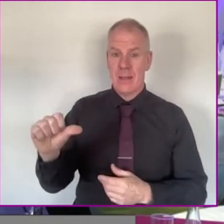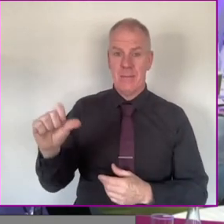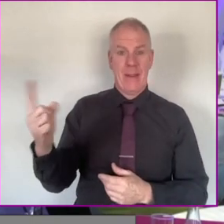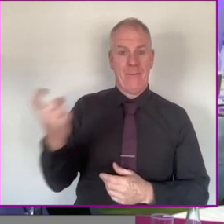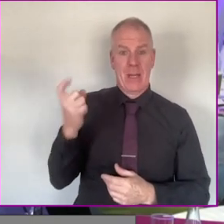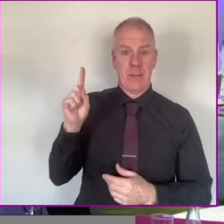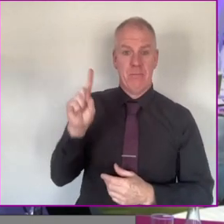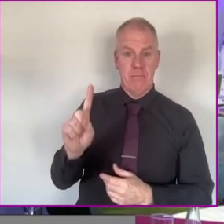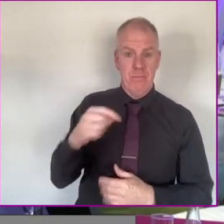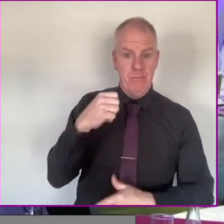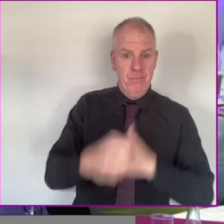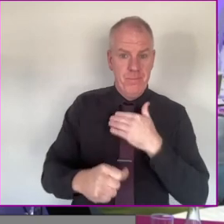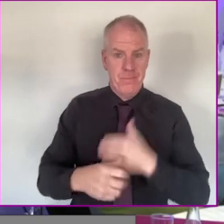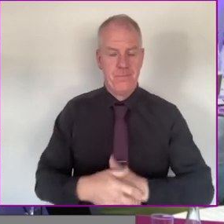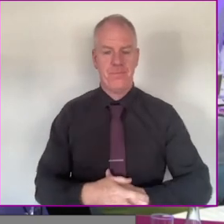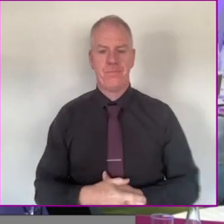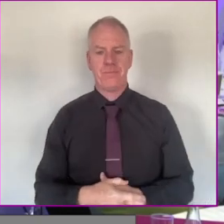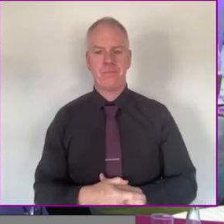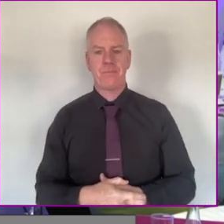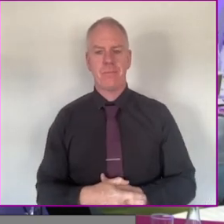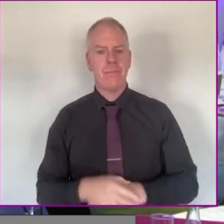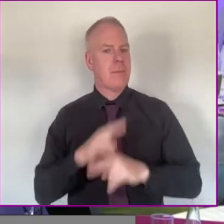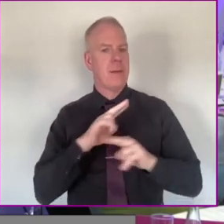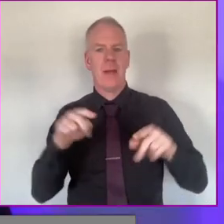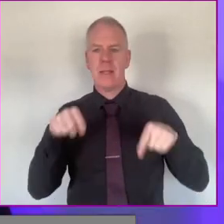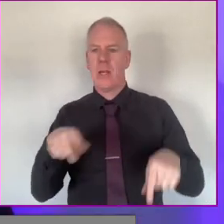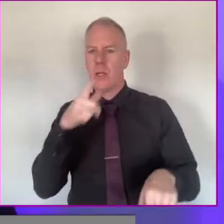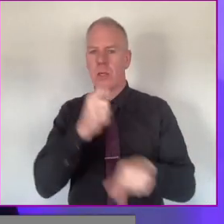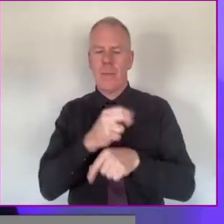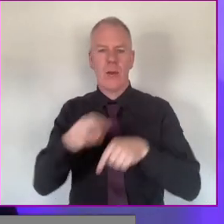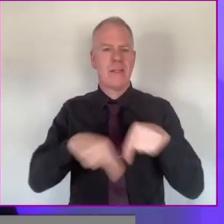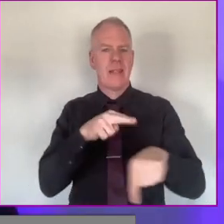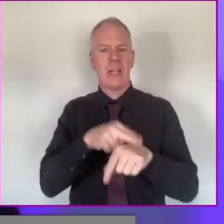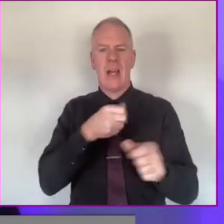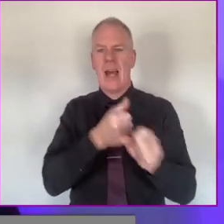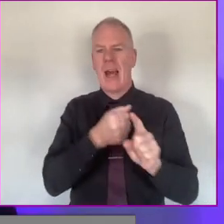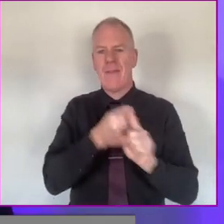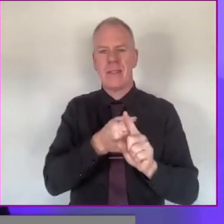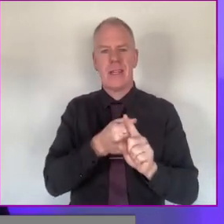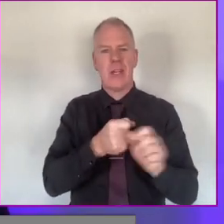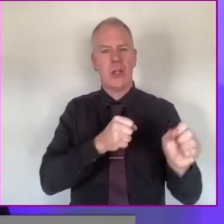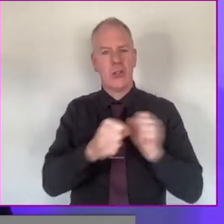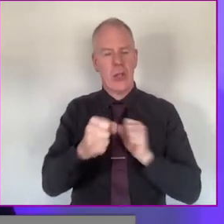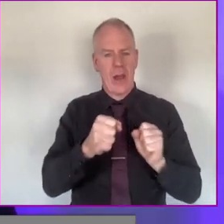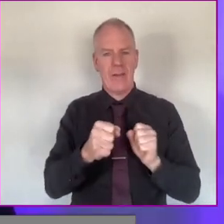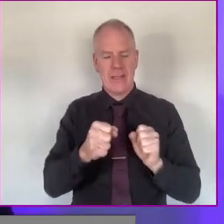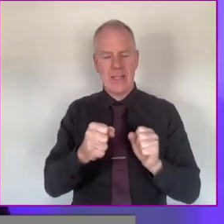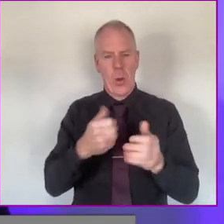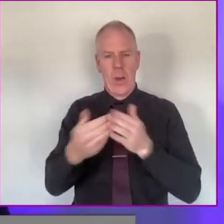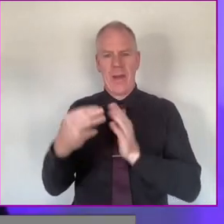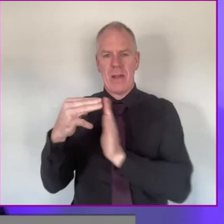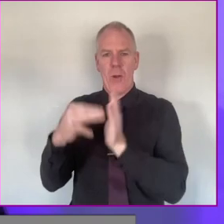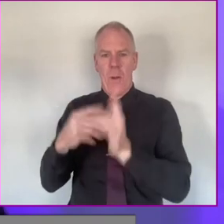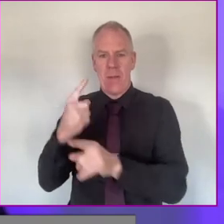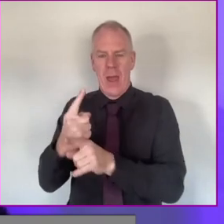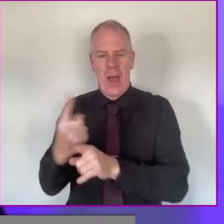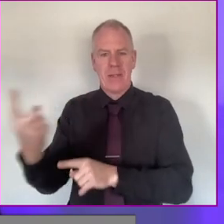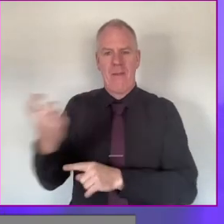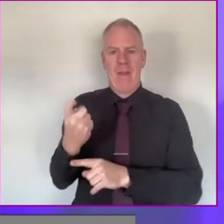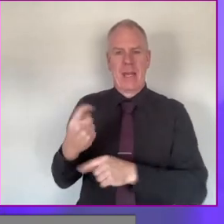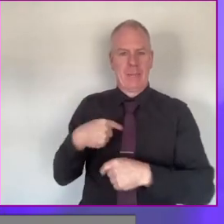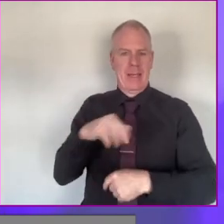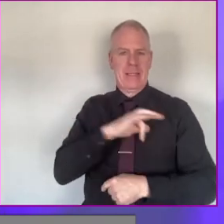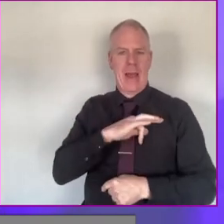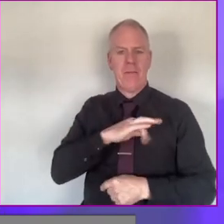the NDA for the invitation today. I'm not here to talk about the National Advocacy Service contrary to whatever is in the programme. I was